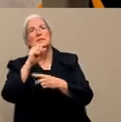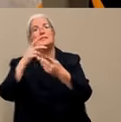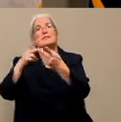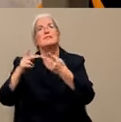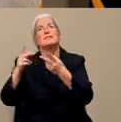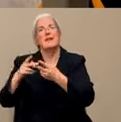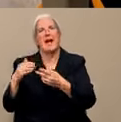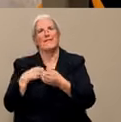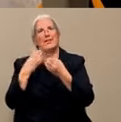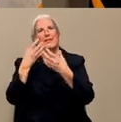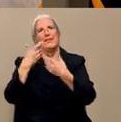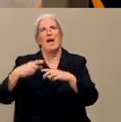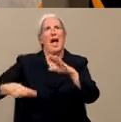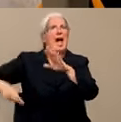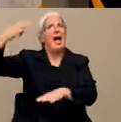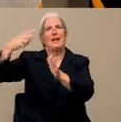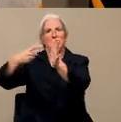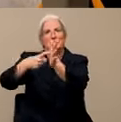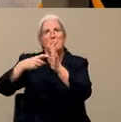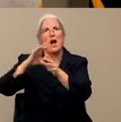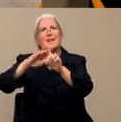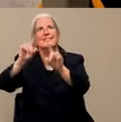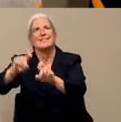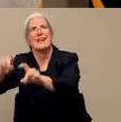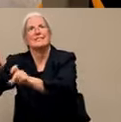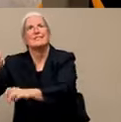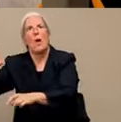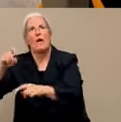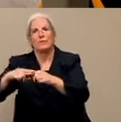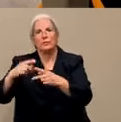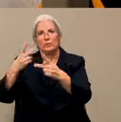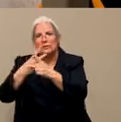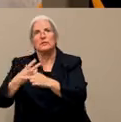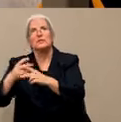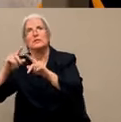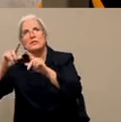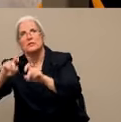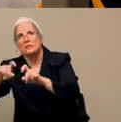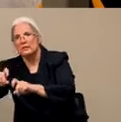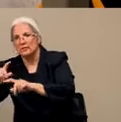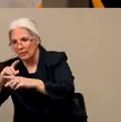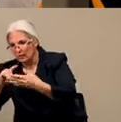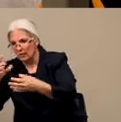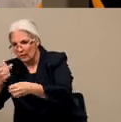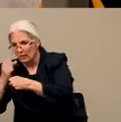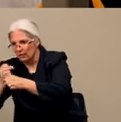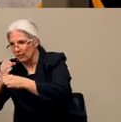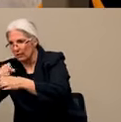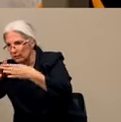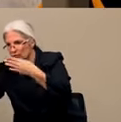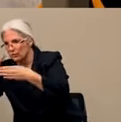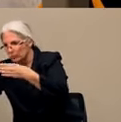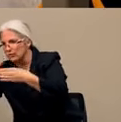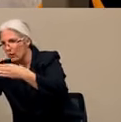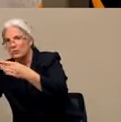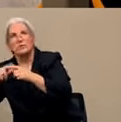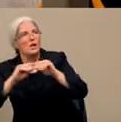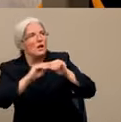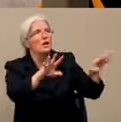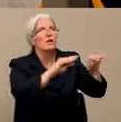of that huge demand, the turnaround time has gotten quite long for many of those labs. And I know they were putting